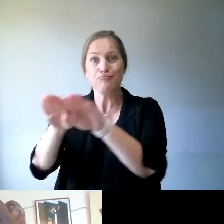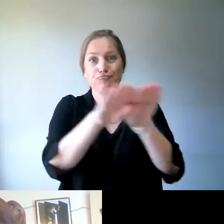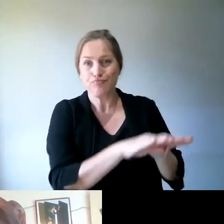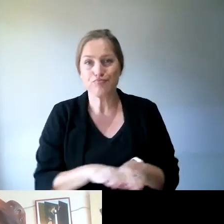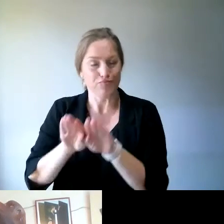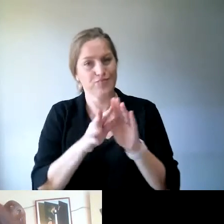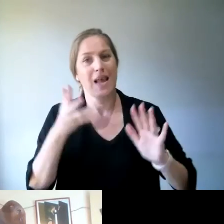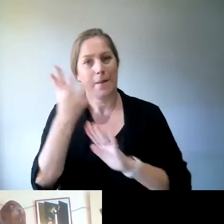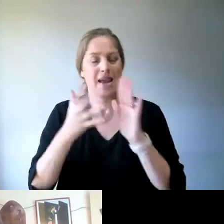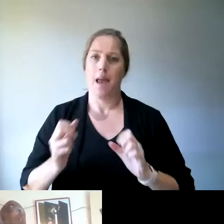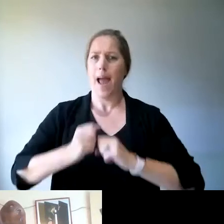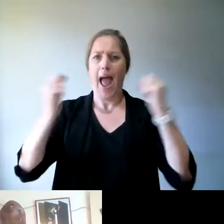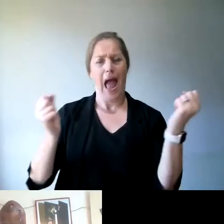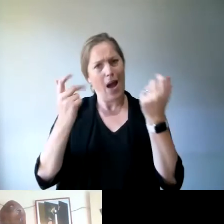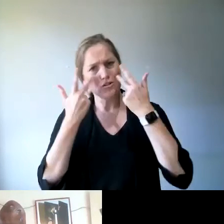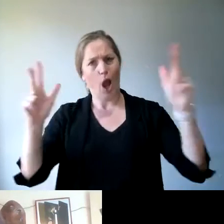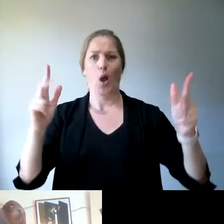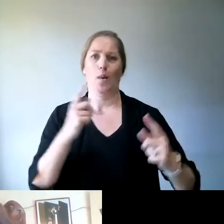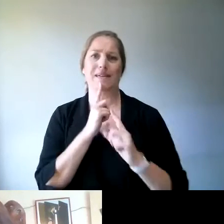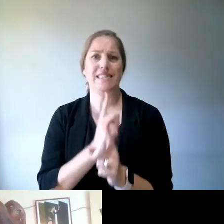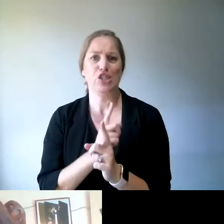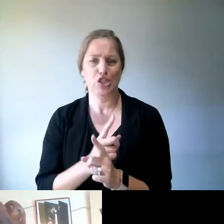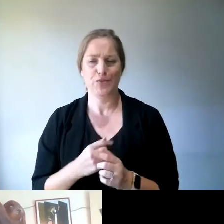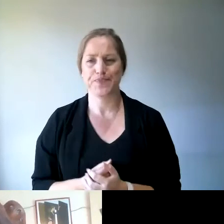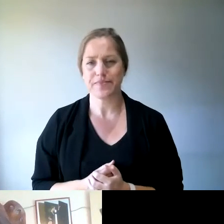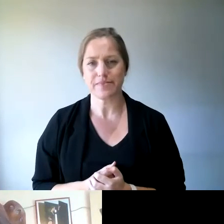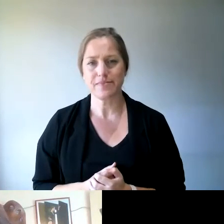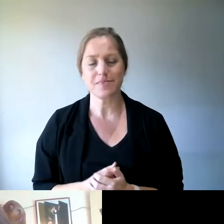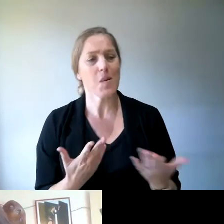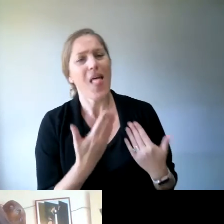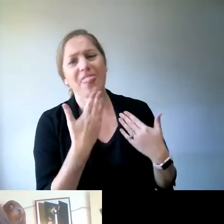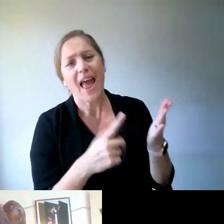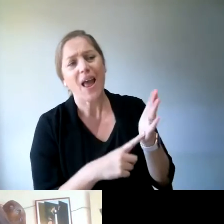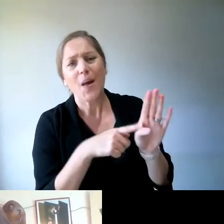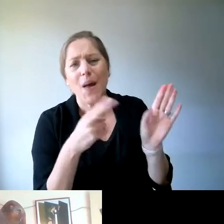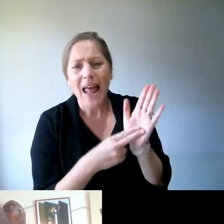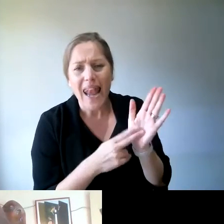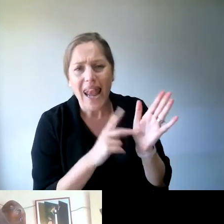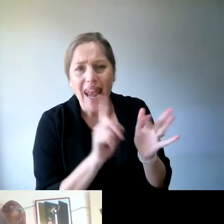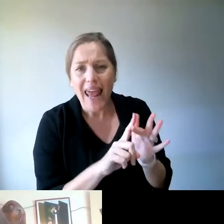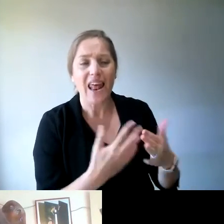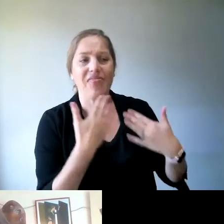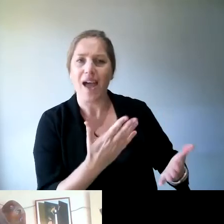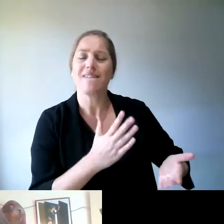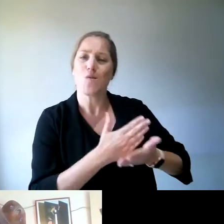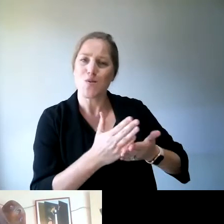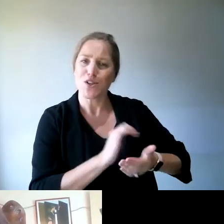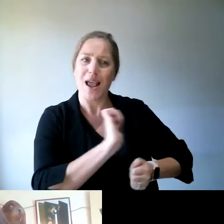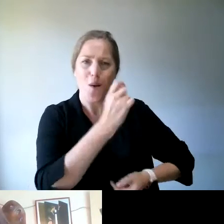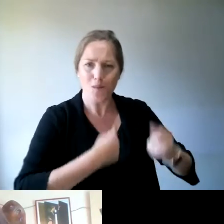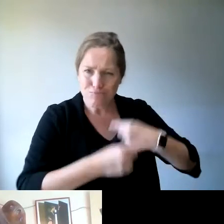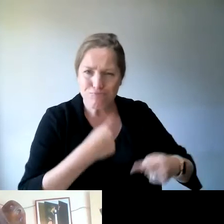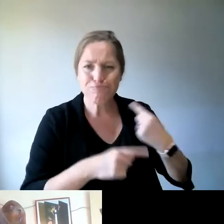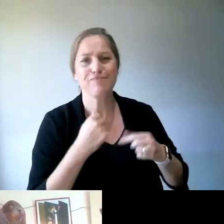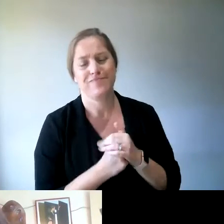it. Yeah. Fantastic. I'm just mindful of time, Lynn, but thank you so much for your insights and being so open in sharing those with us